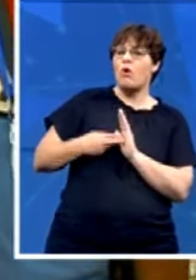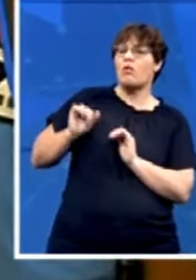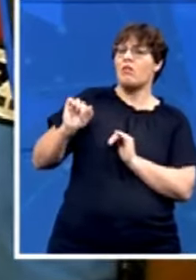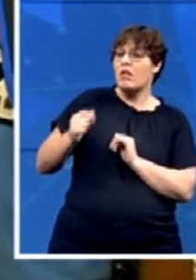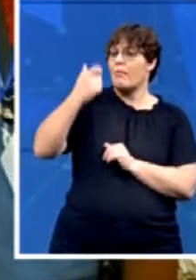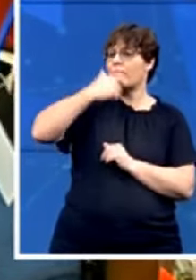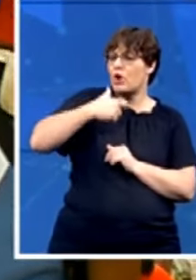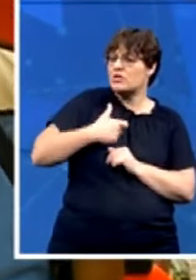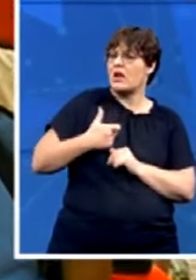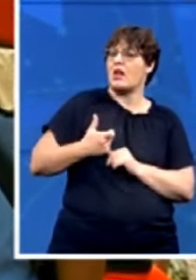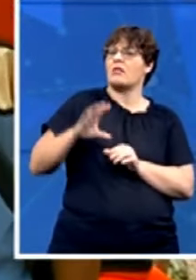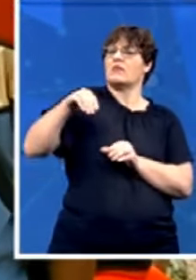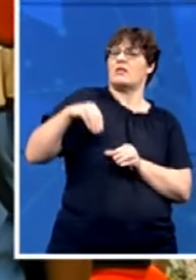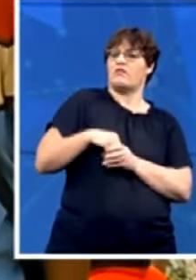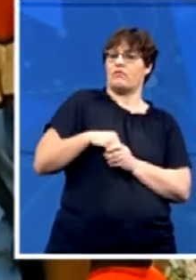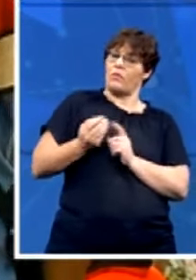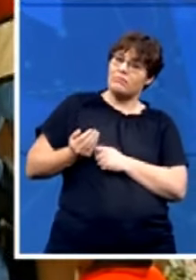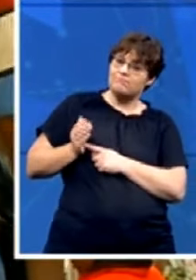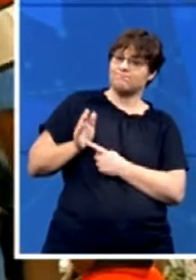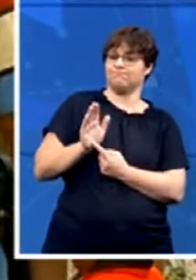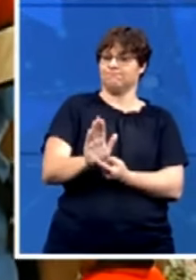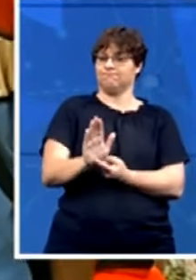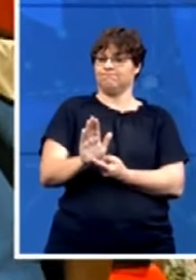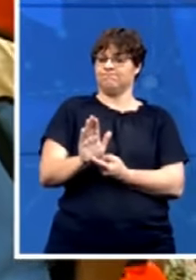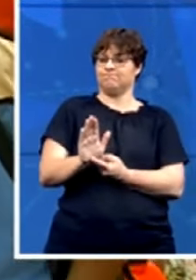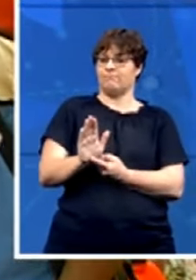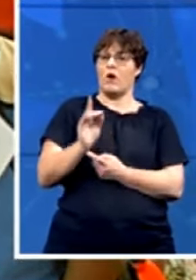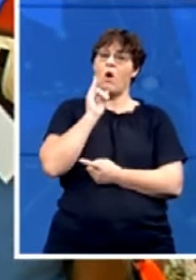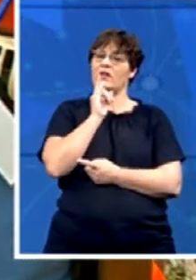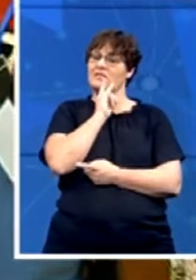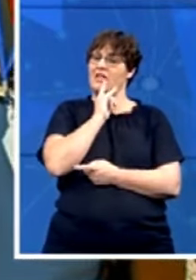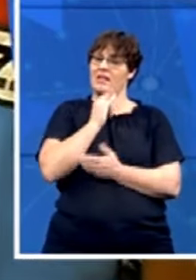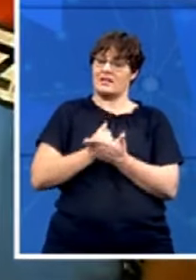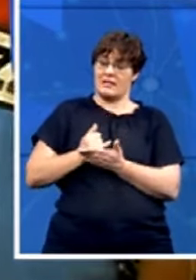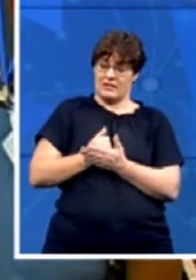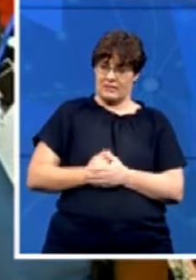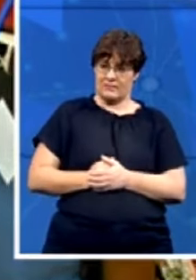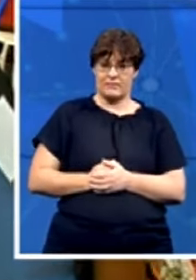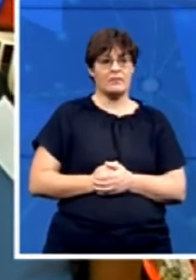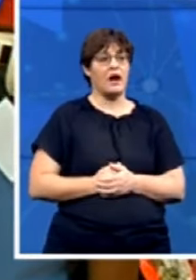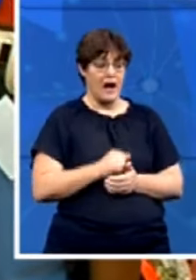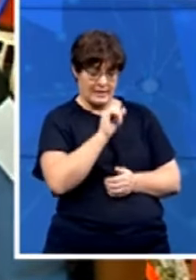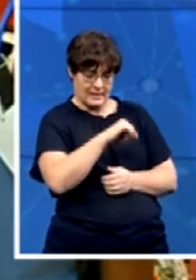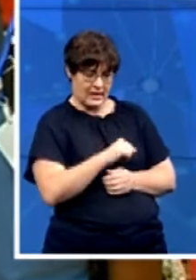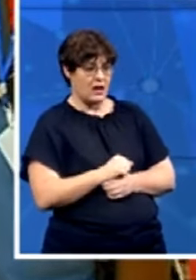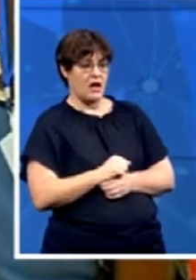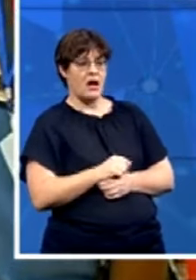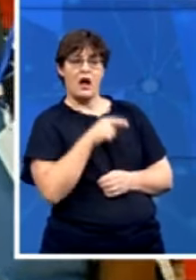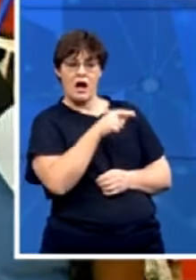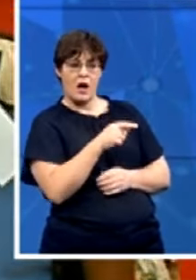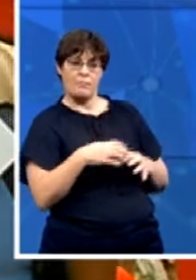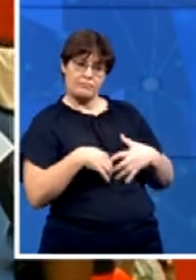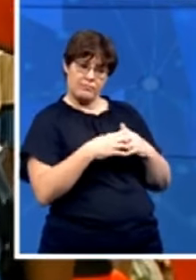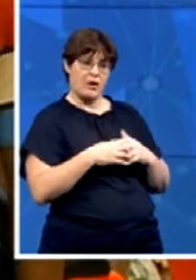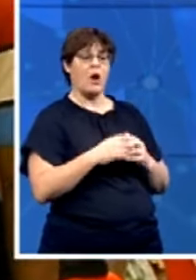exposing the Dalana hostel scandal yeah that one is not the one that they make us to form a political party our political